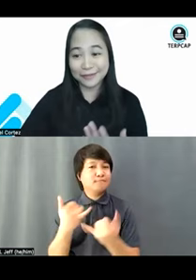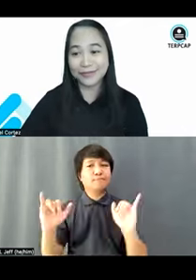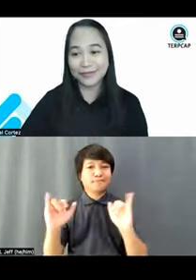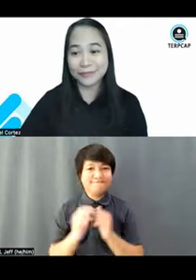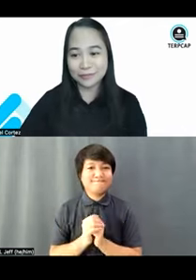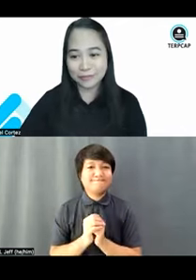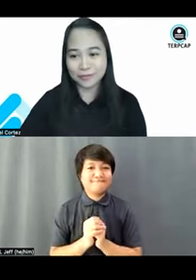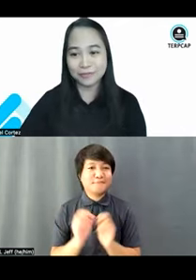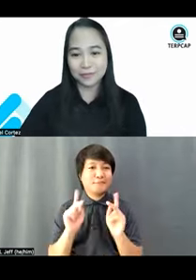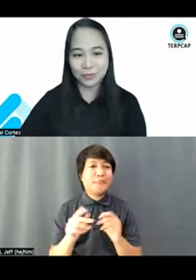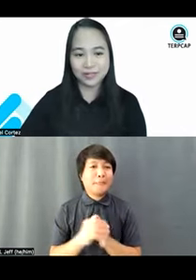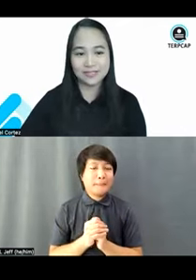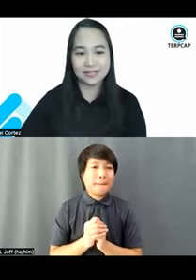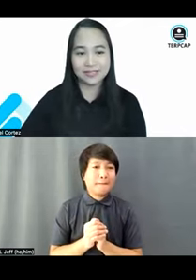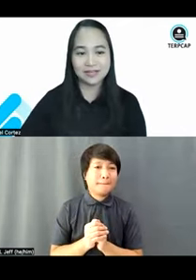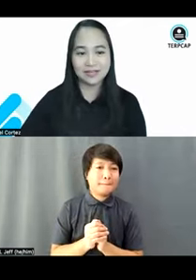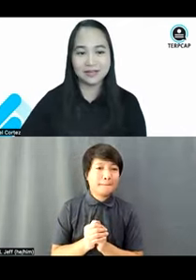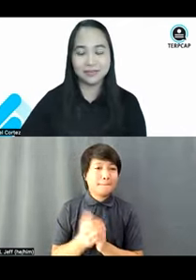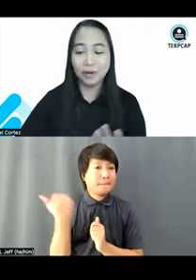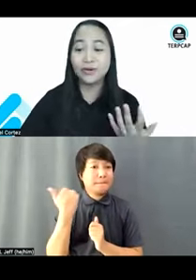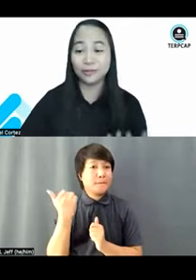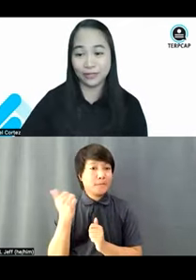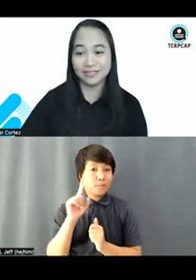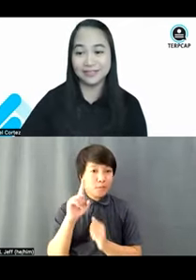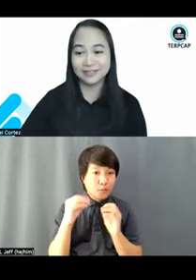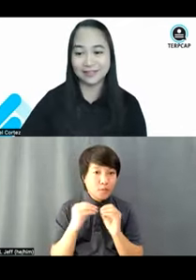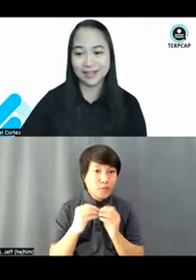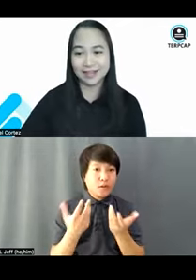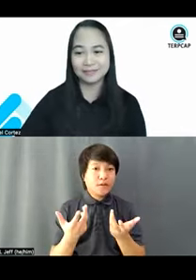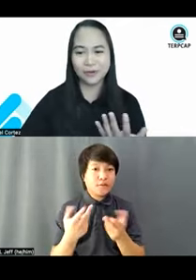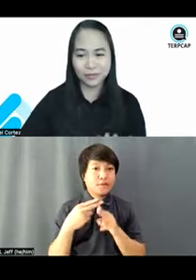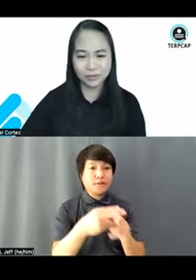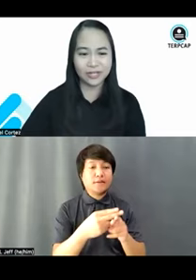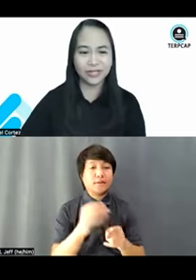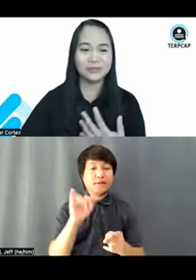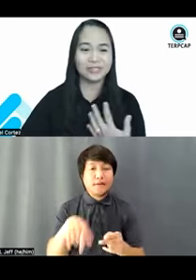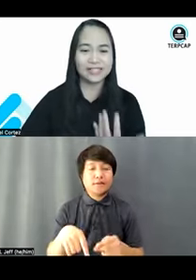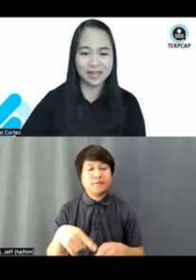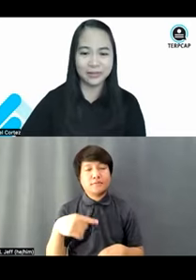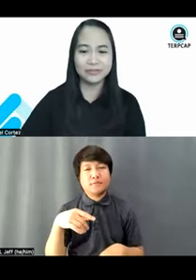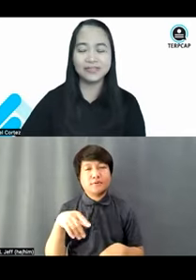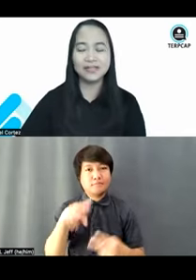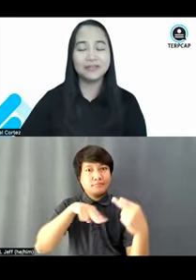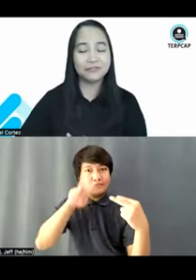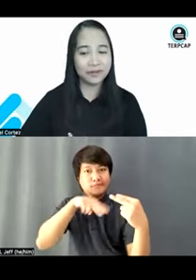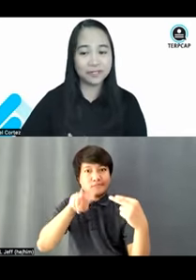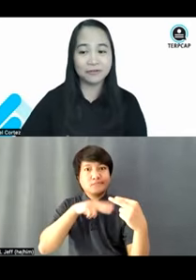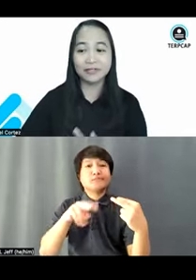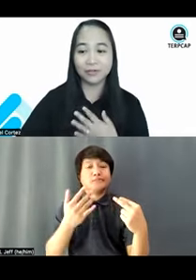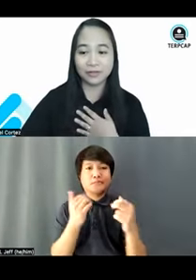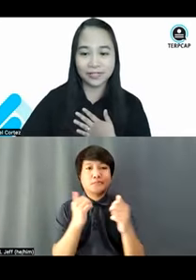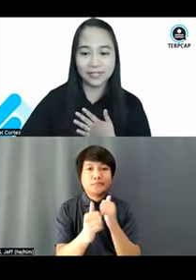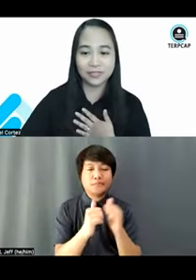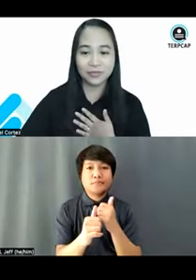Another term, of course, is mongoloid, right? Mongoloid or down, very